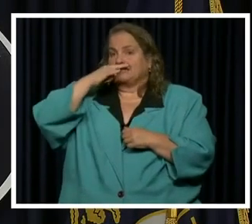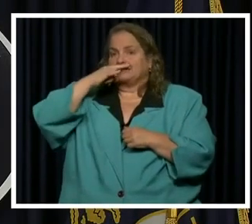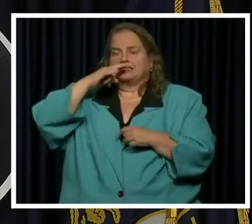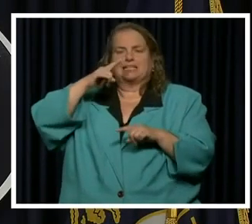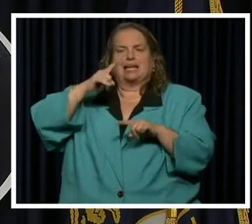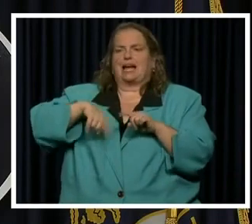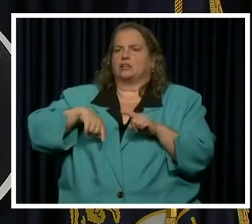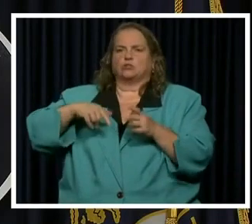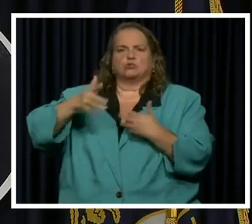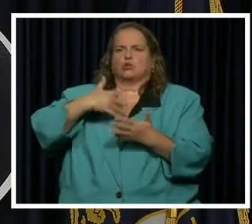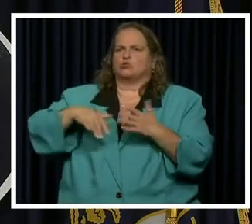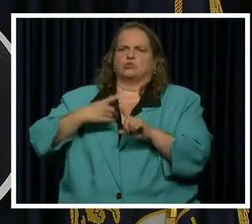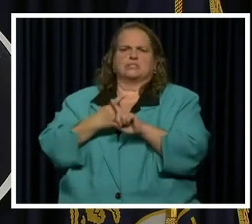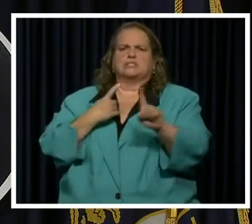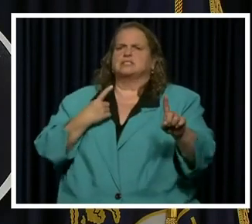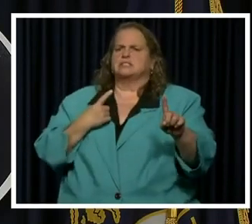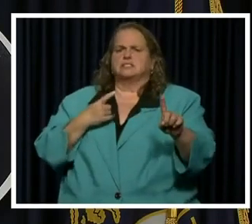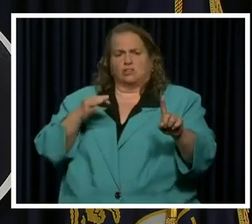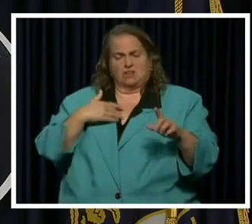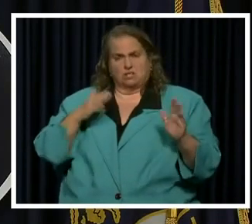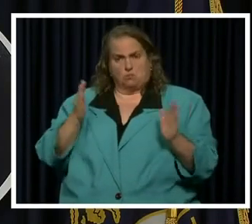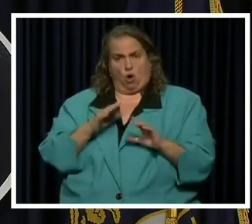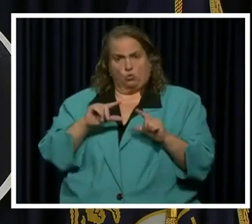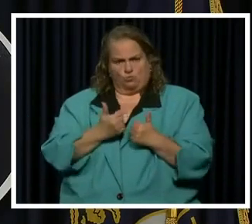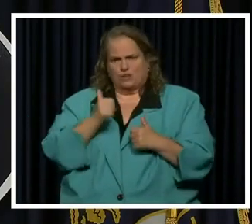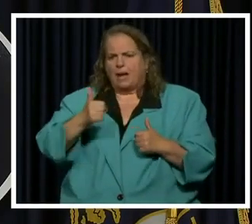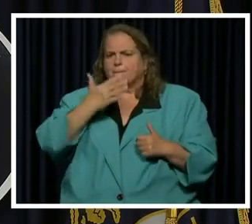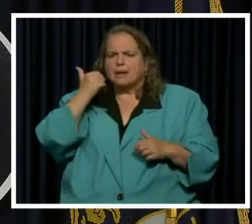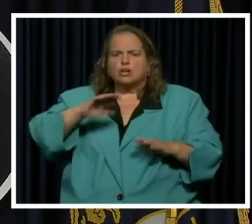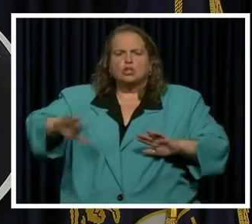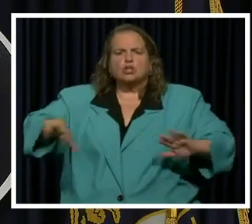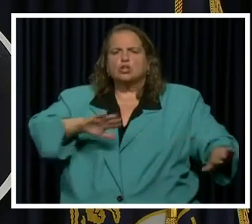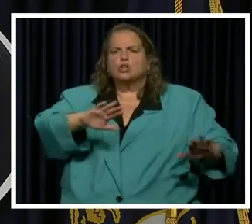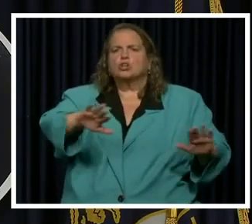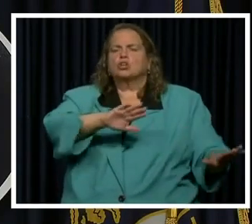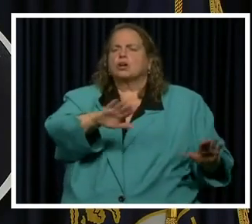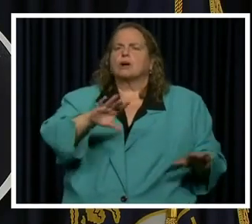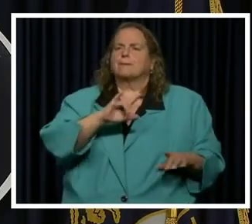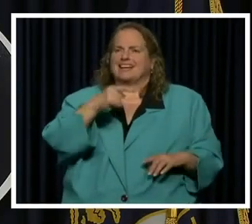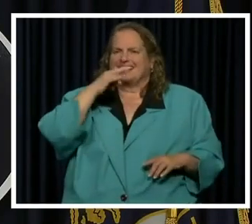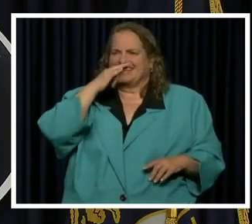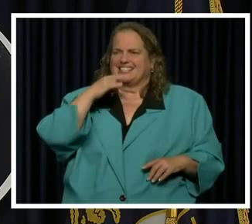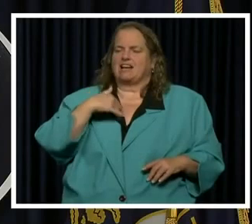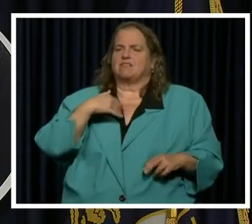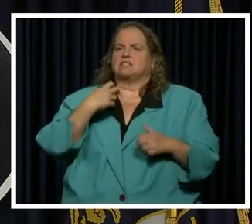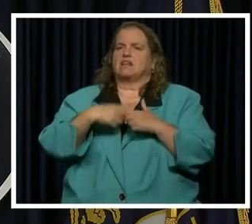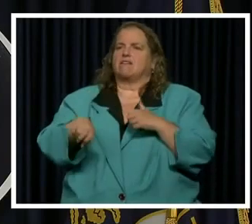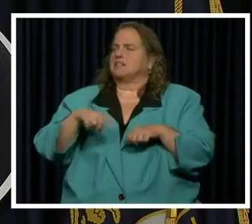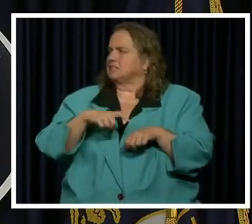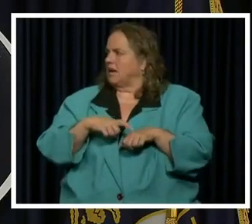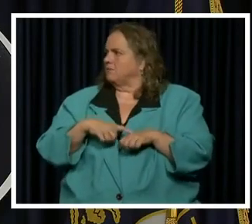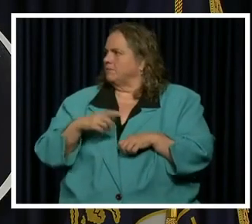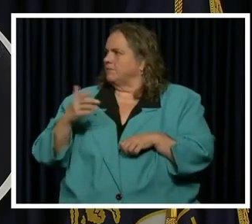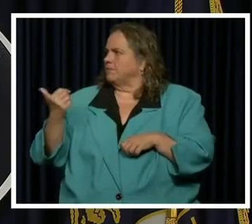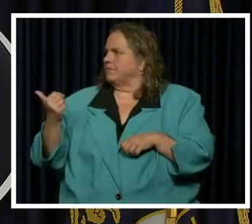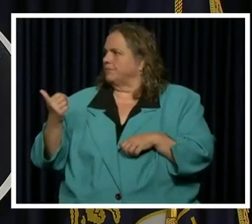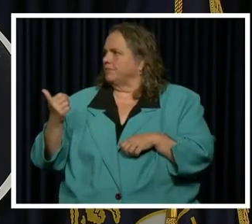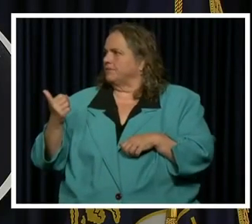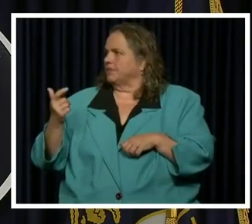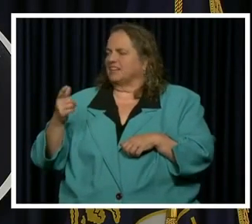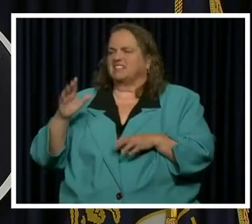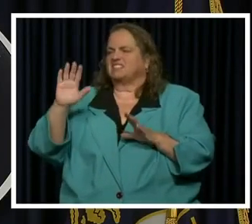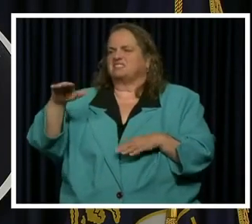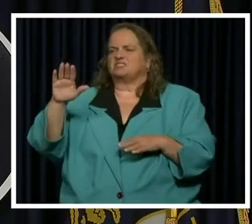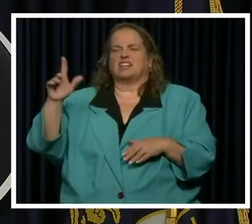socially distance. If you have a smaller group, you can do better with it. But kids have a tough time of that. This is the choir practice.